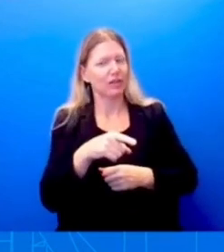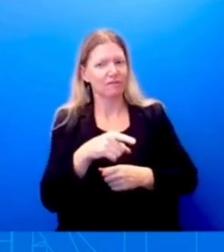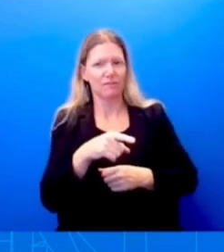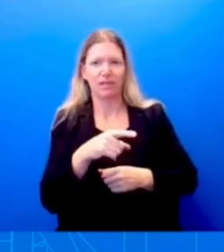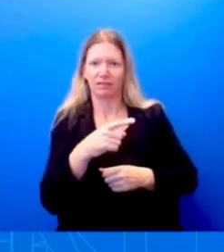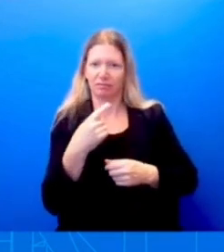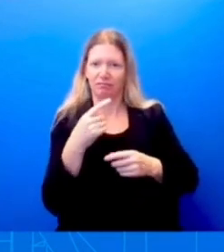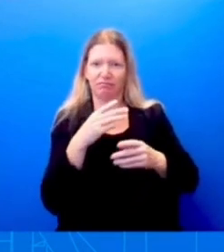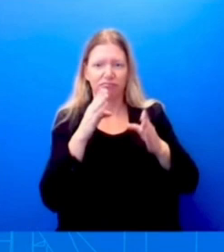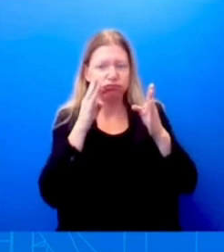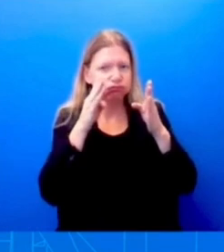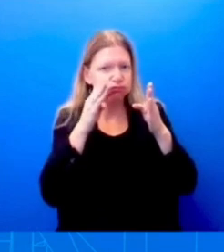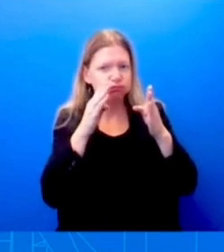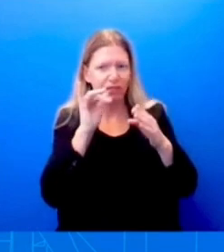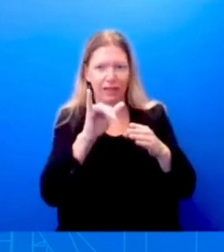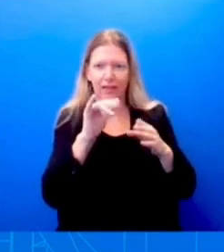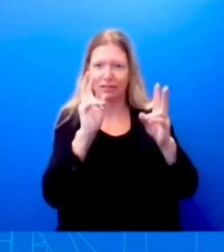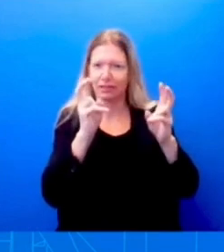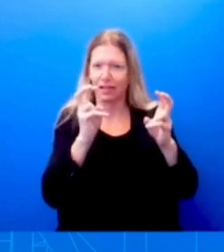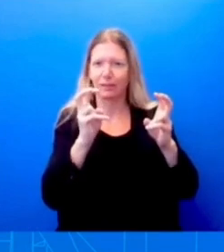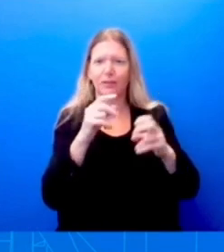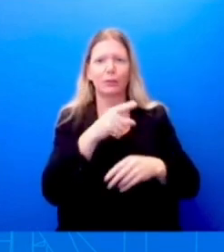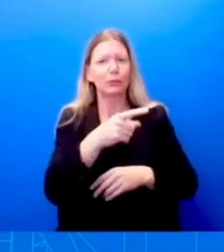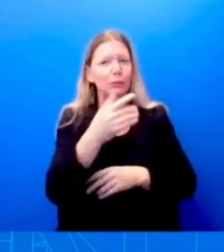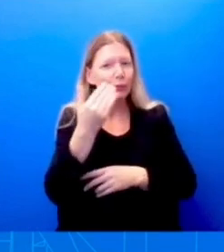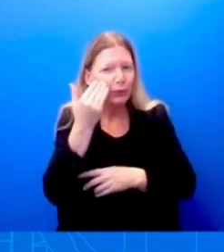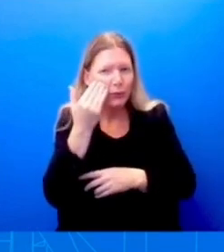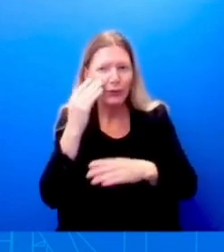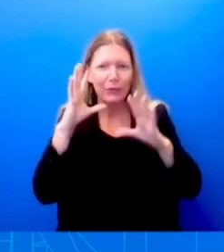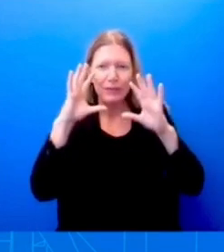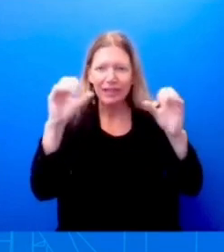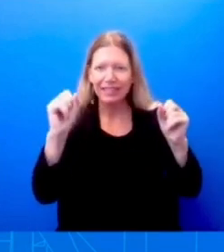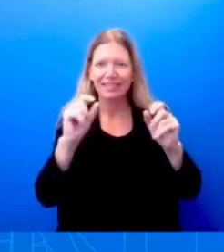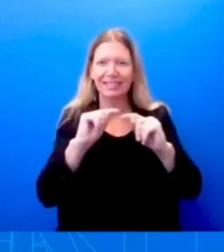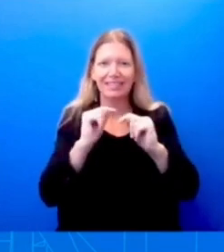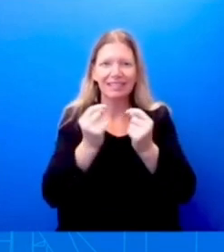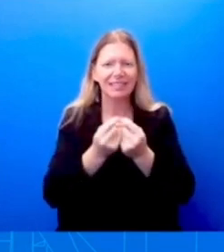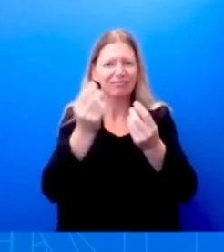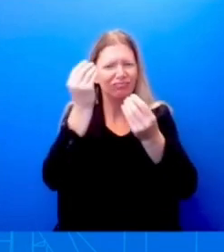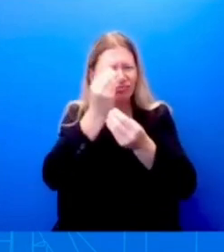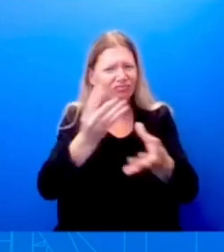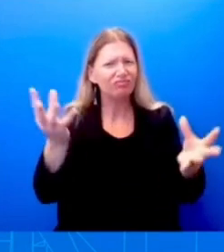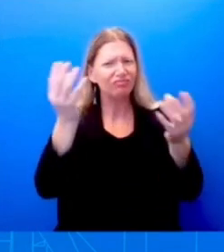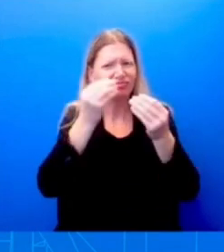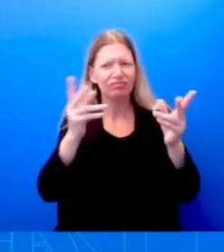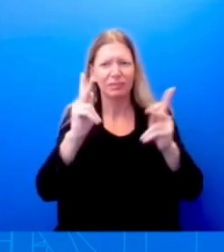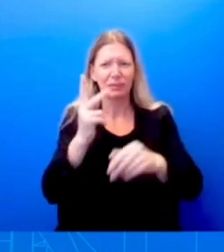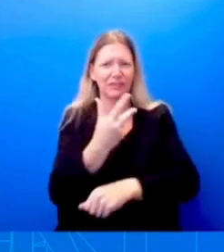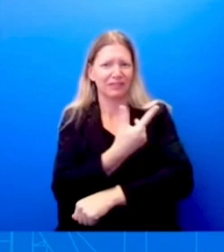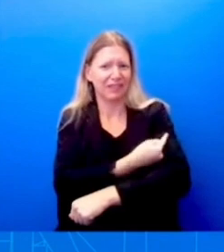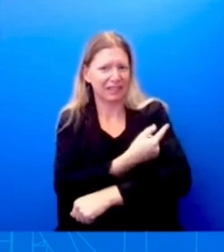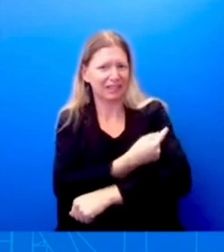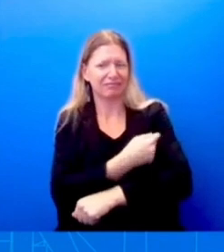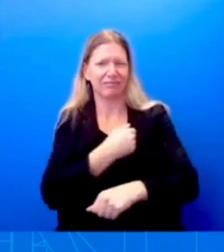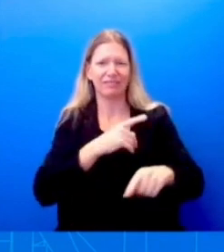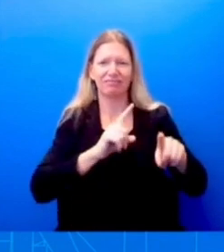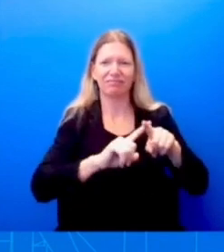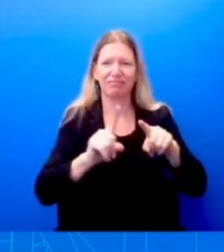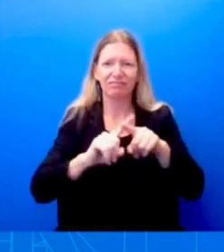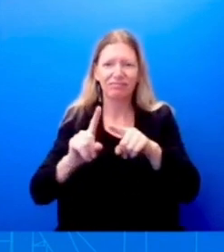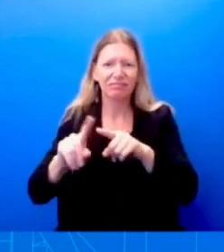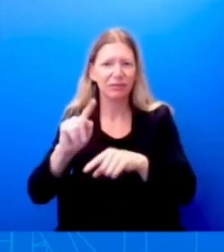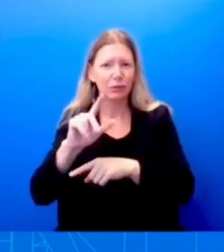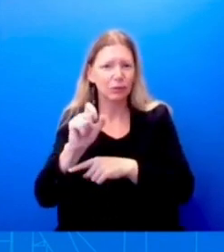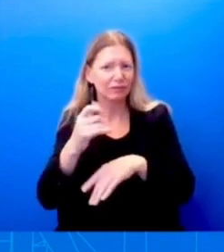when it comes to informing the American people about these vaccines, about the different tools that this press, that this president and this administration has put